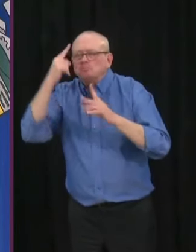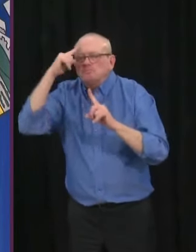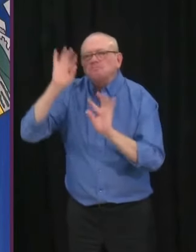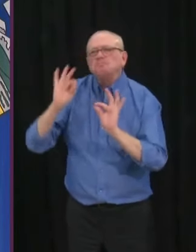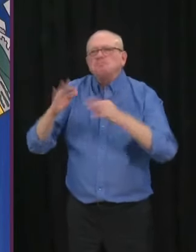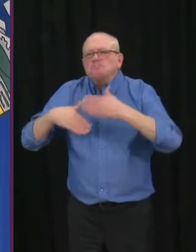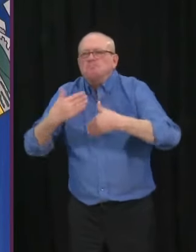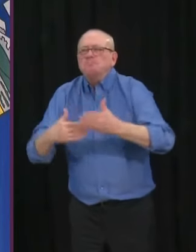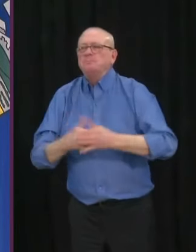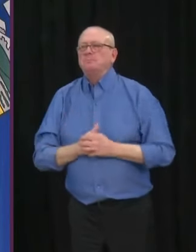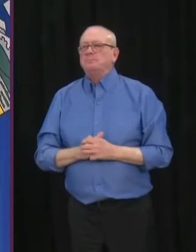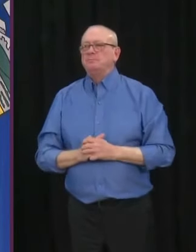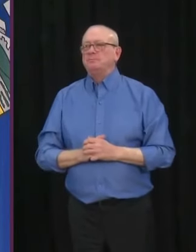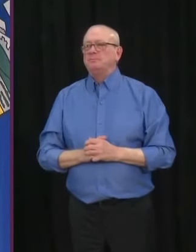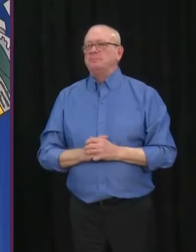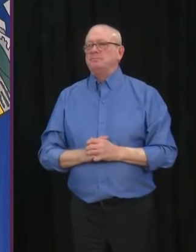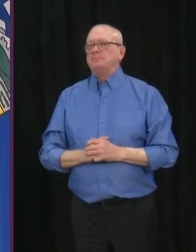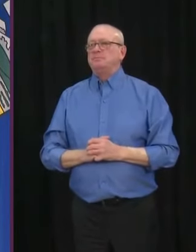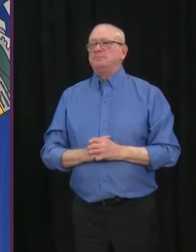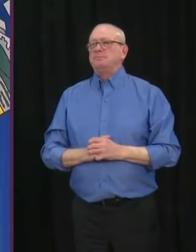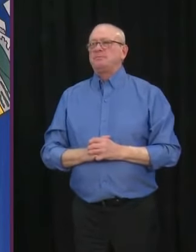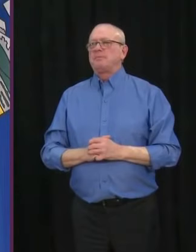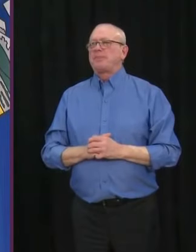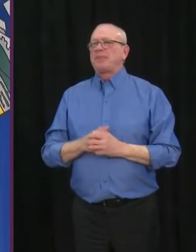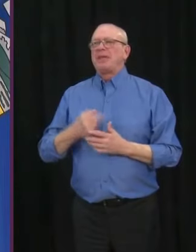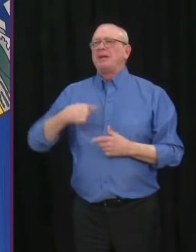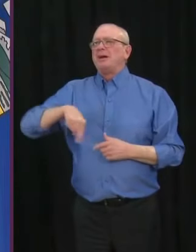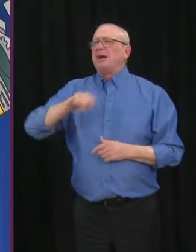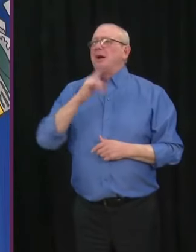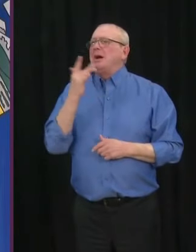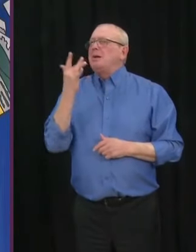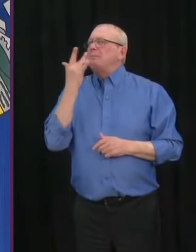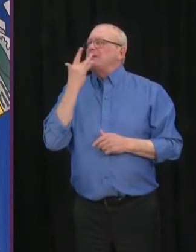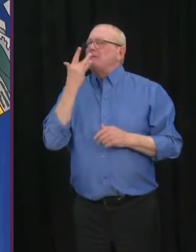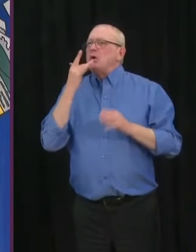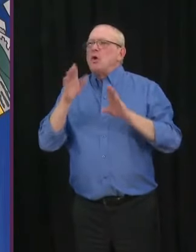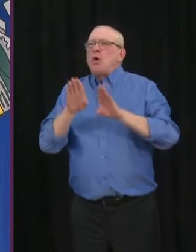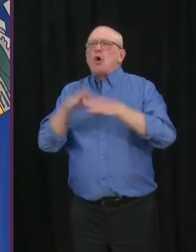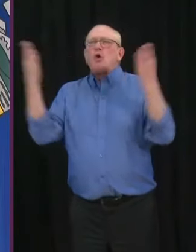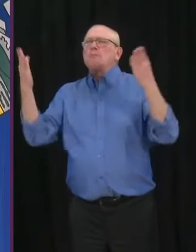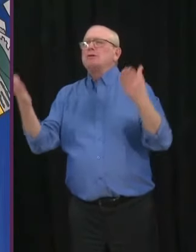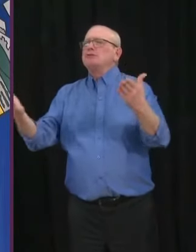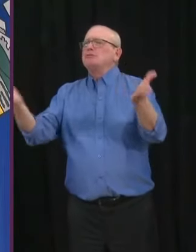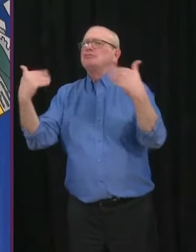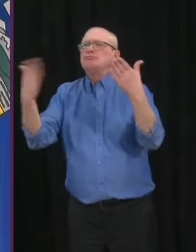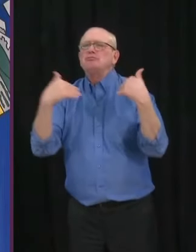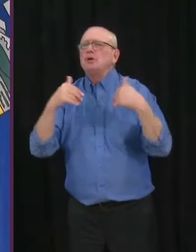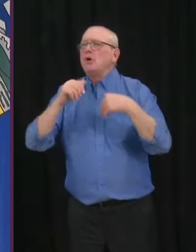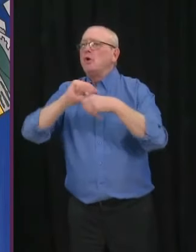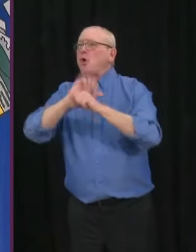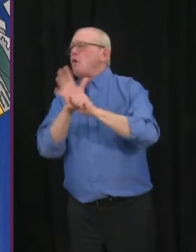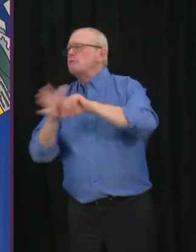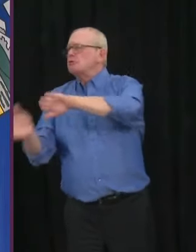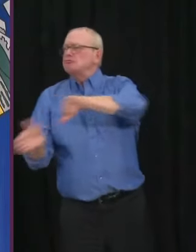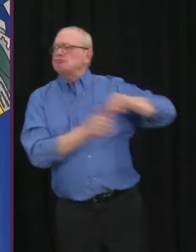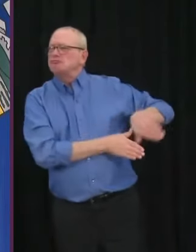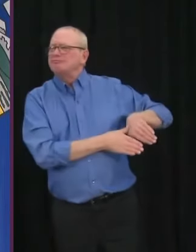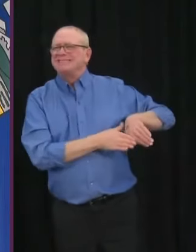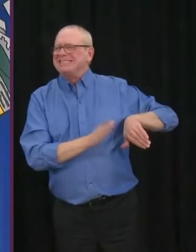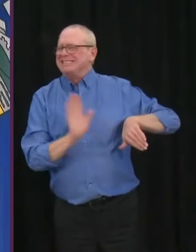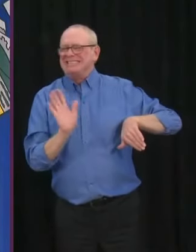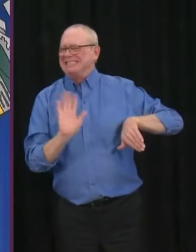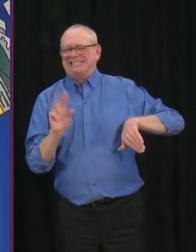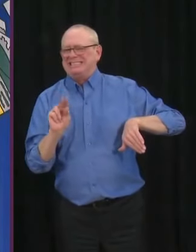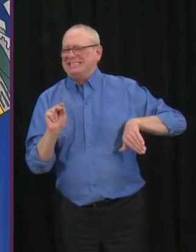want to be, you wish you could just open everything back up and that COVID could be behind us and that this could be yesterday. But we're not quite there yet. We have to